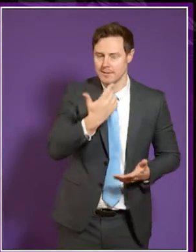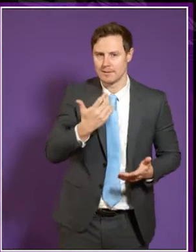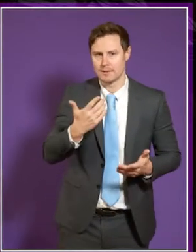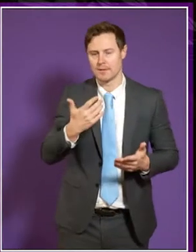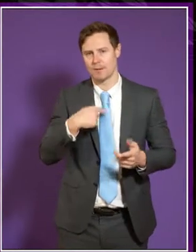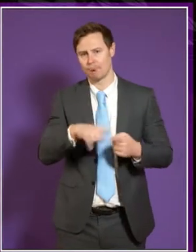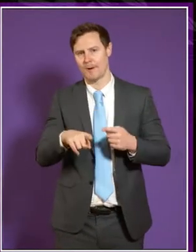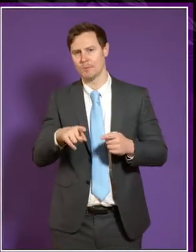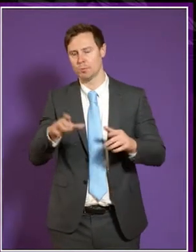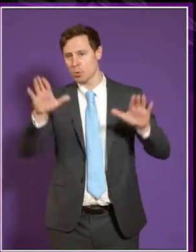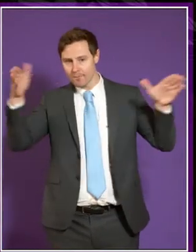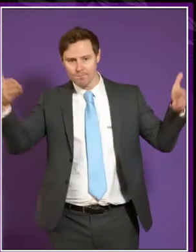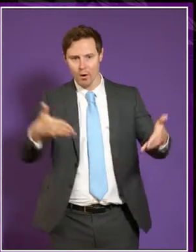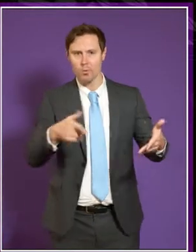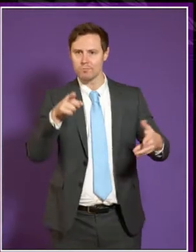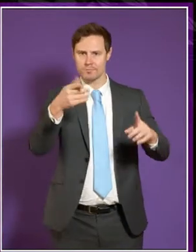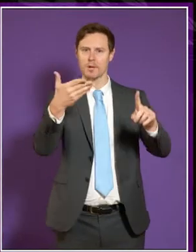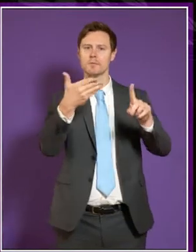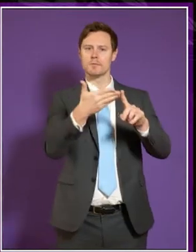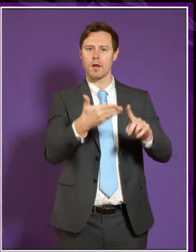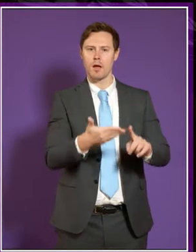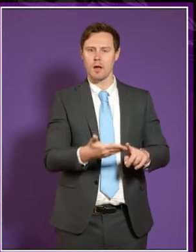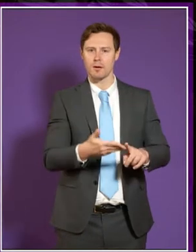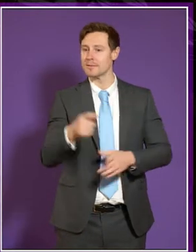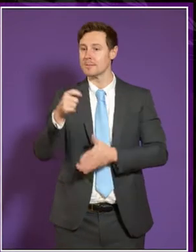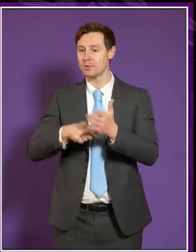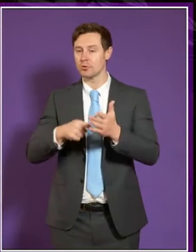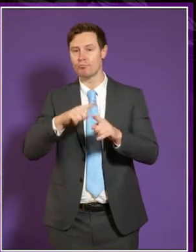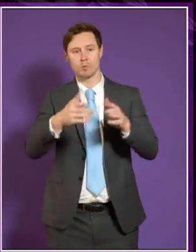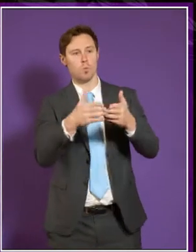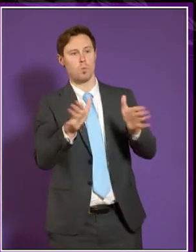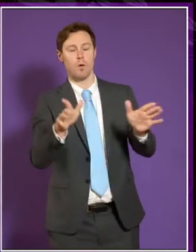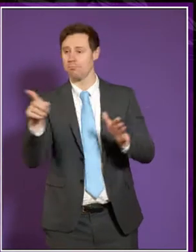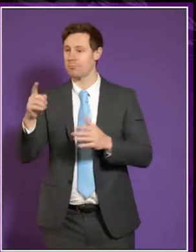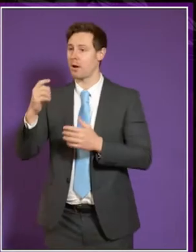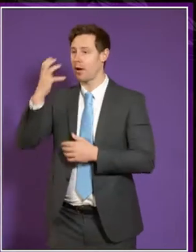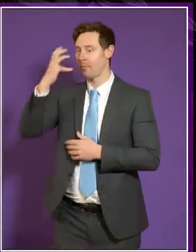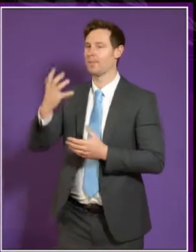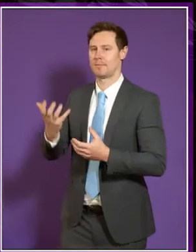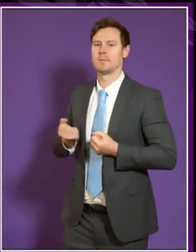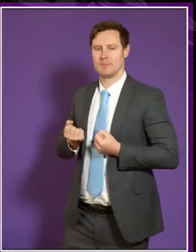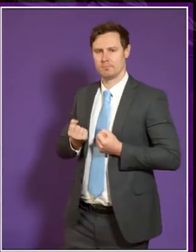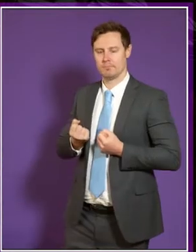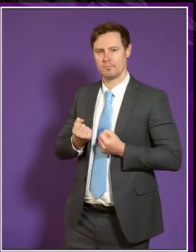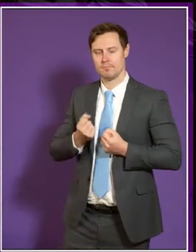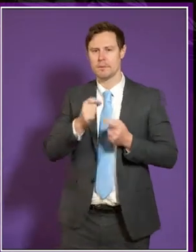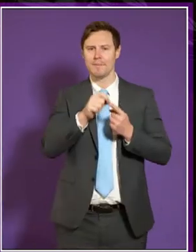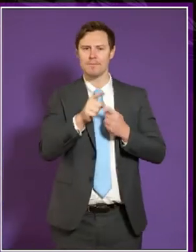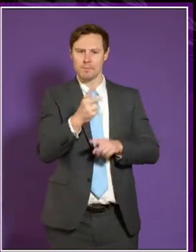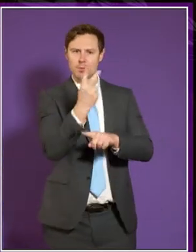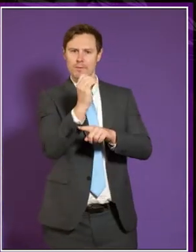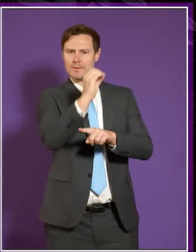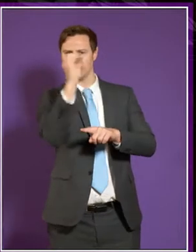targets which were recommended by the Commission on widening access and accepted by the government. In particular, the 20%